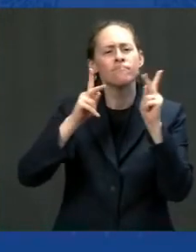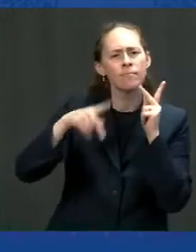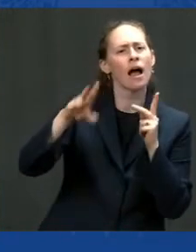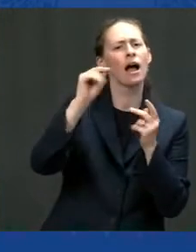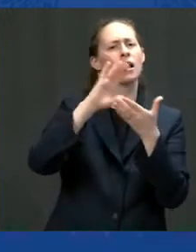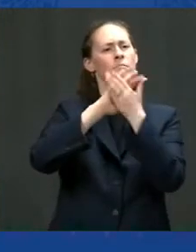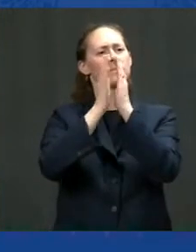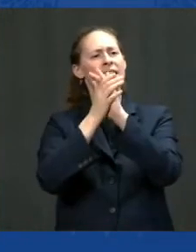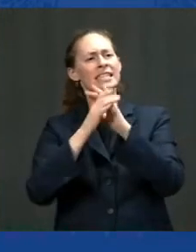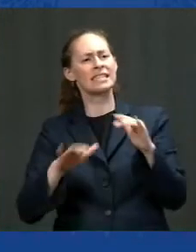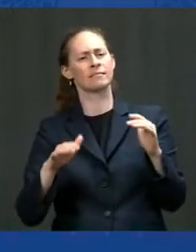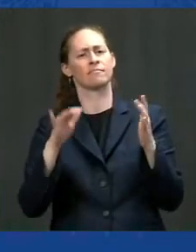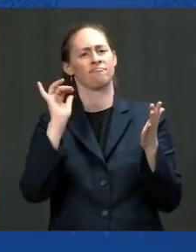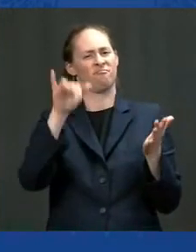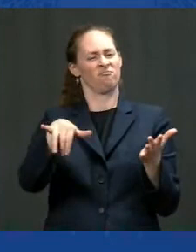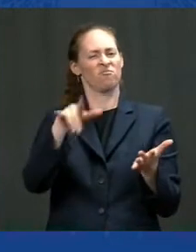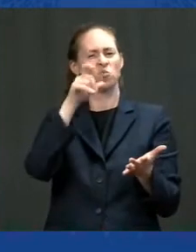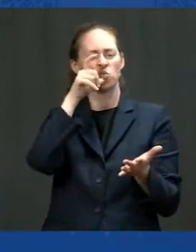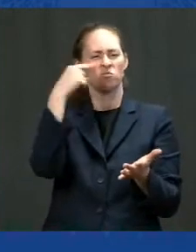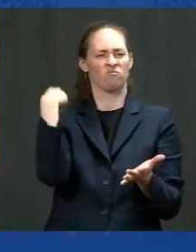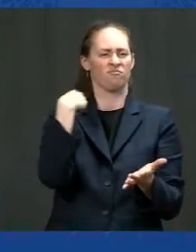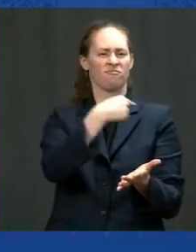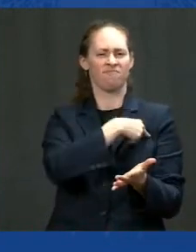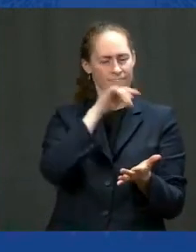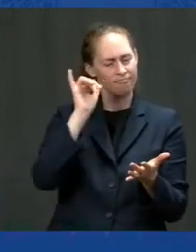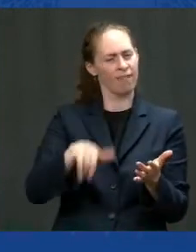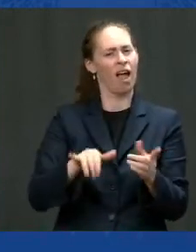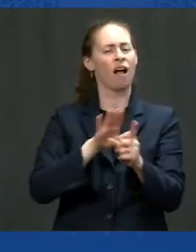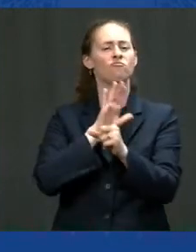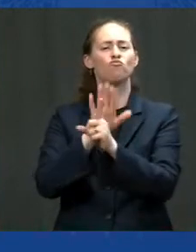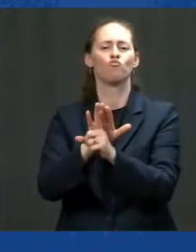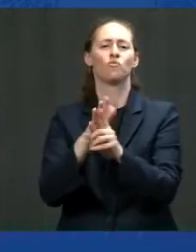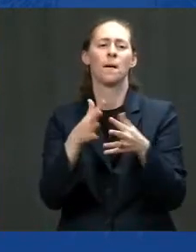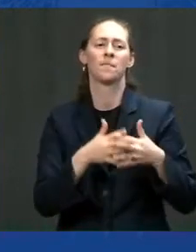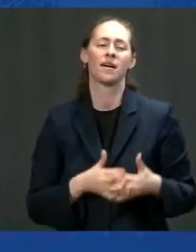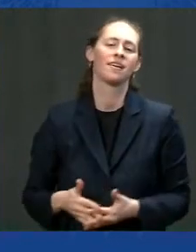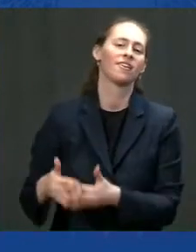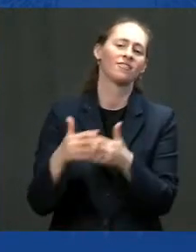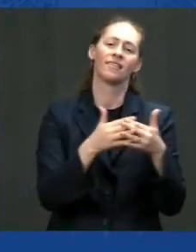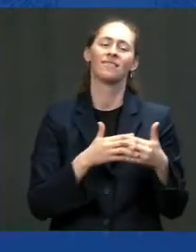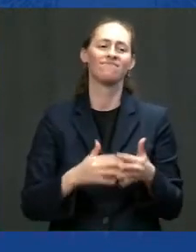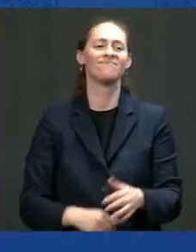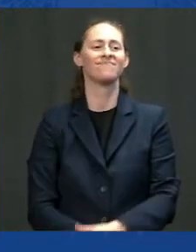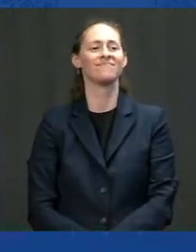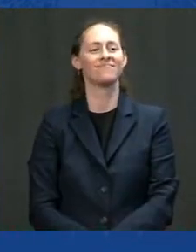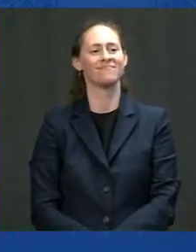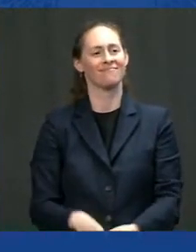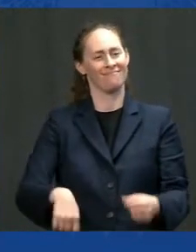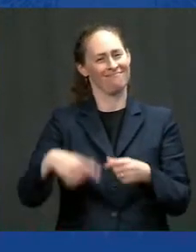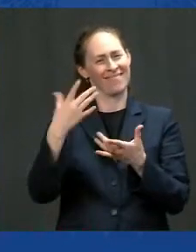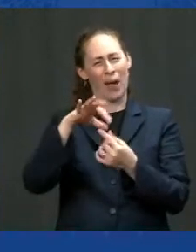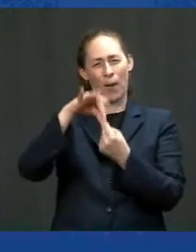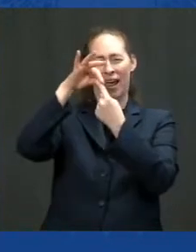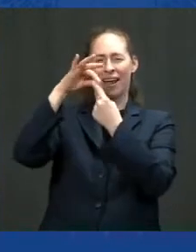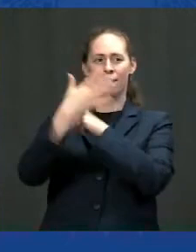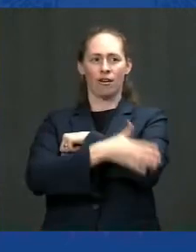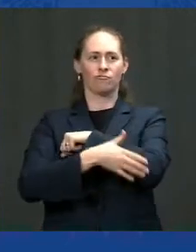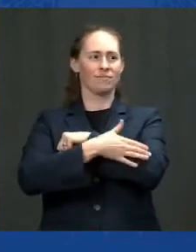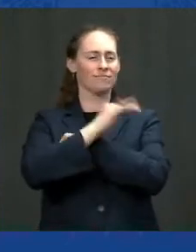are. That's America. We're the most unique nation in the history of the world. Not a joke.